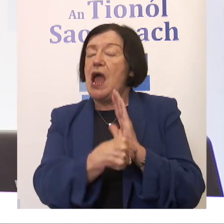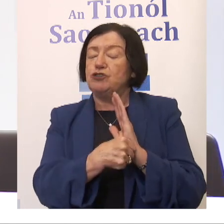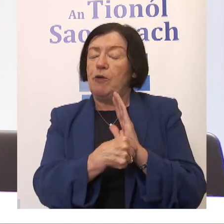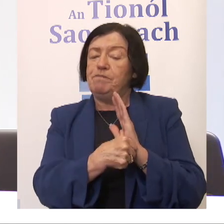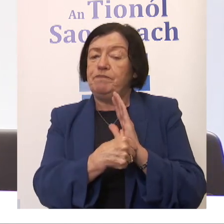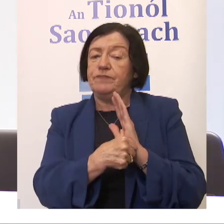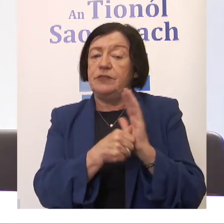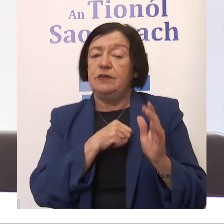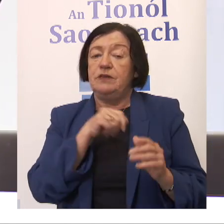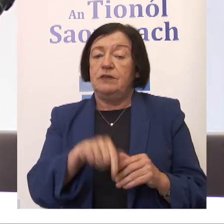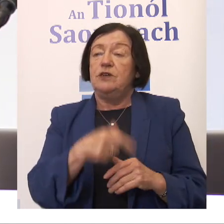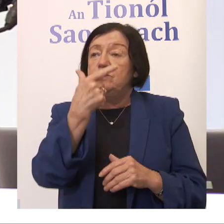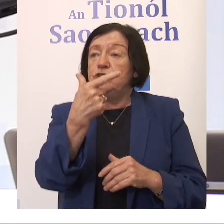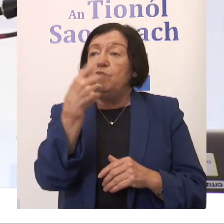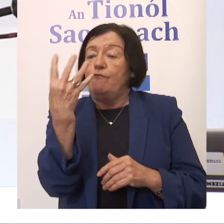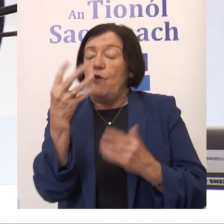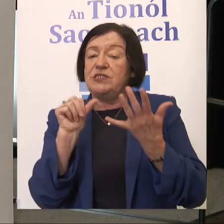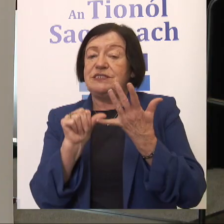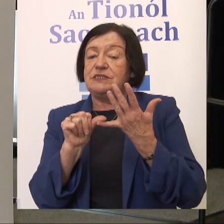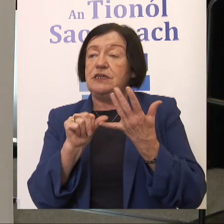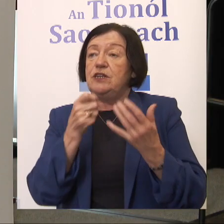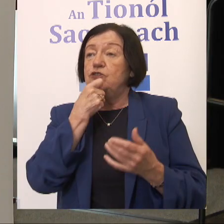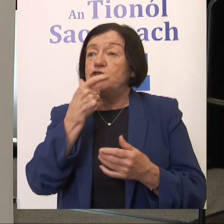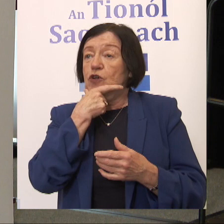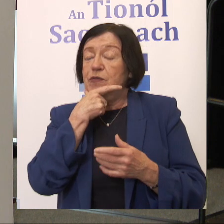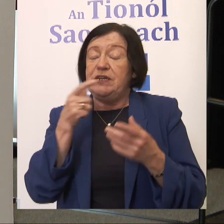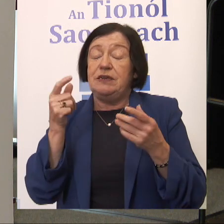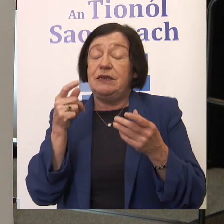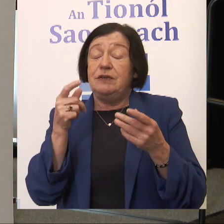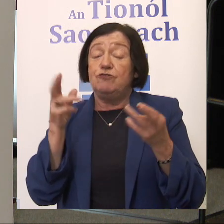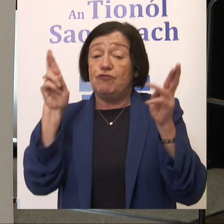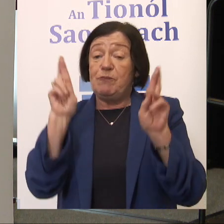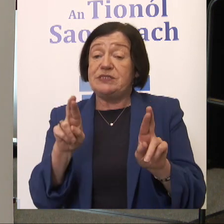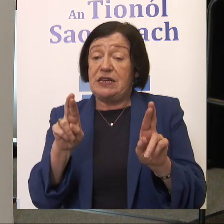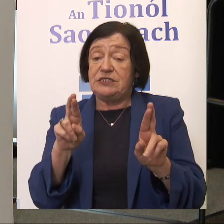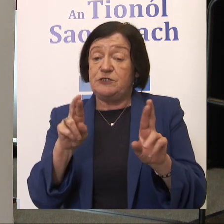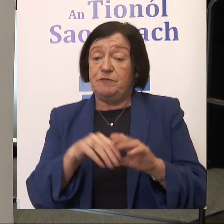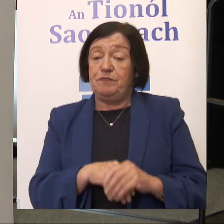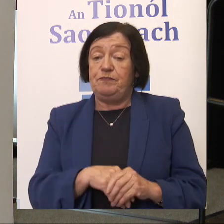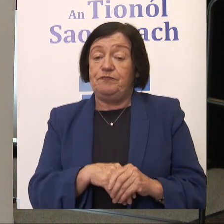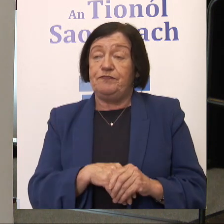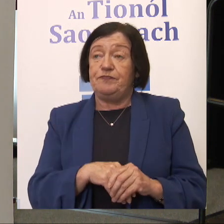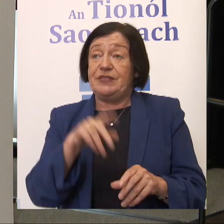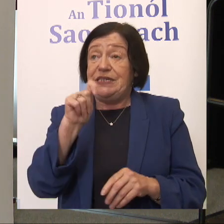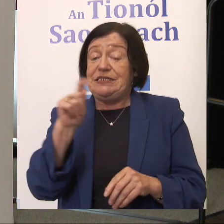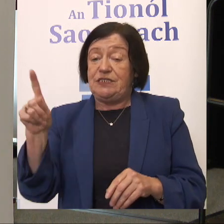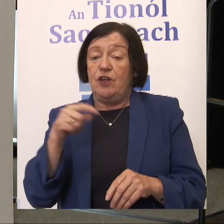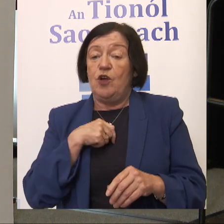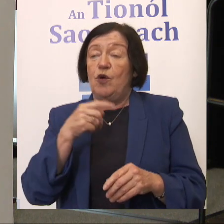the 246 Dublin public representatives. So the